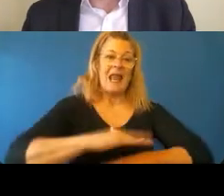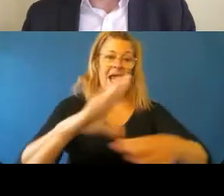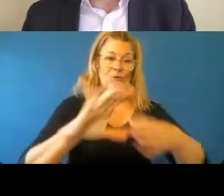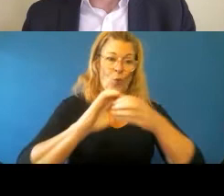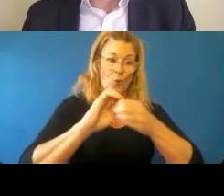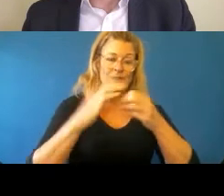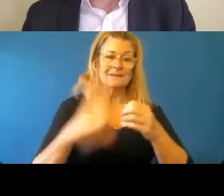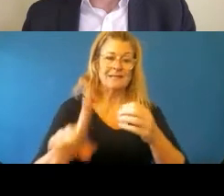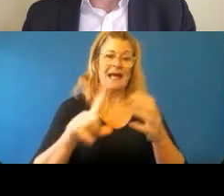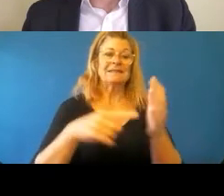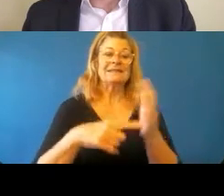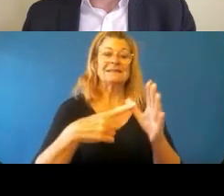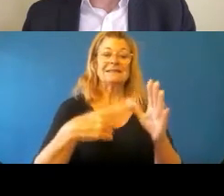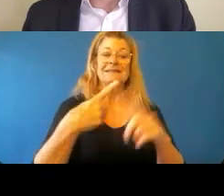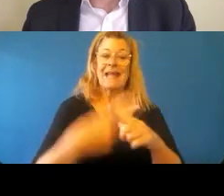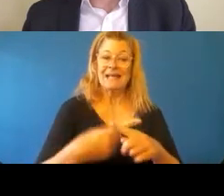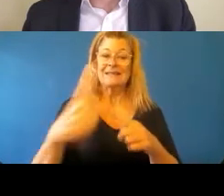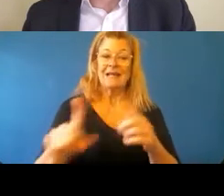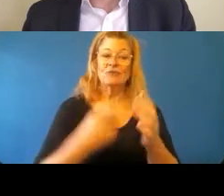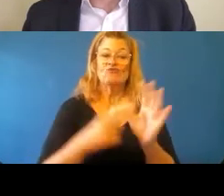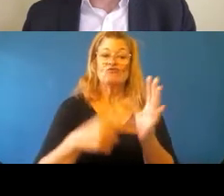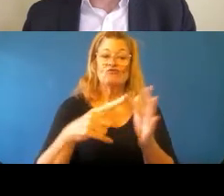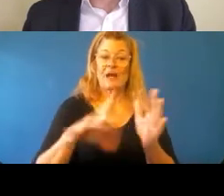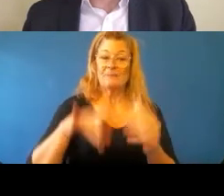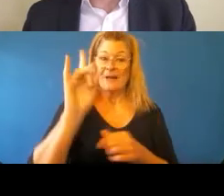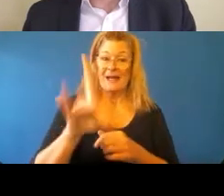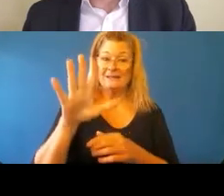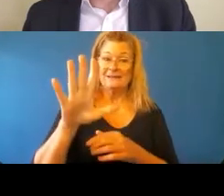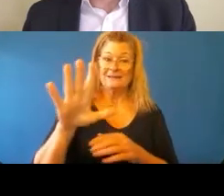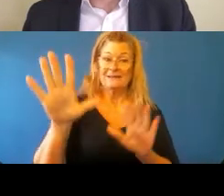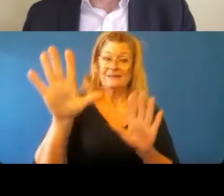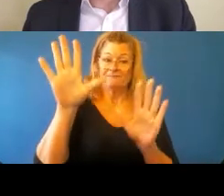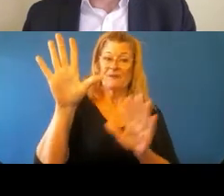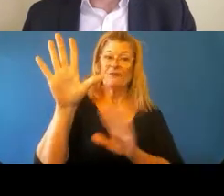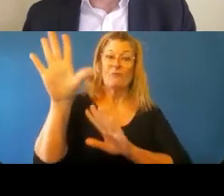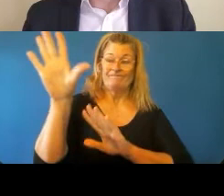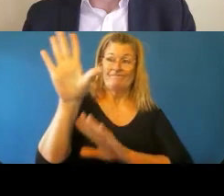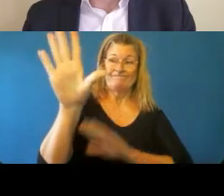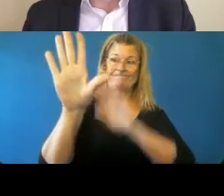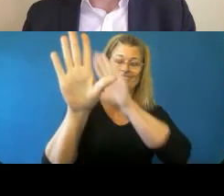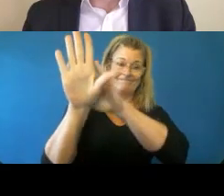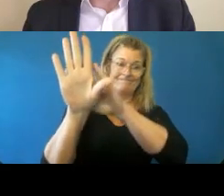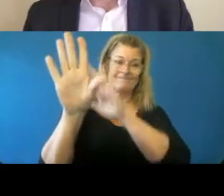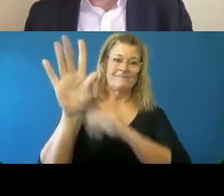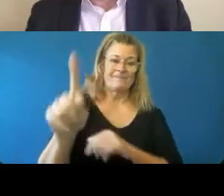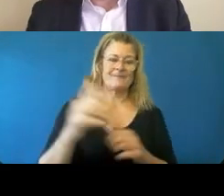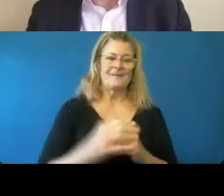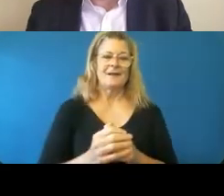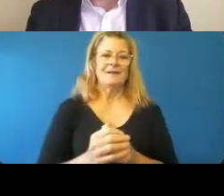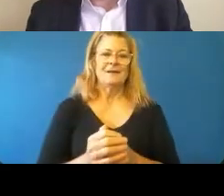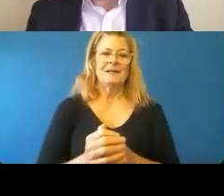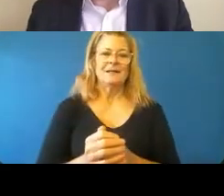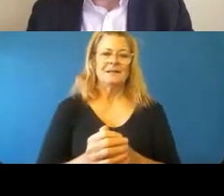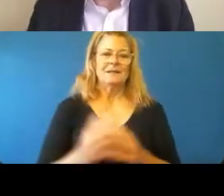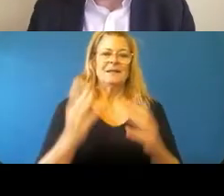and the biggest rate payers. Alongside that, their corporations, their business arms, who are some of the biggest in the